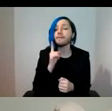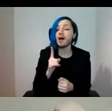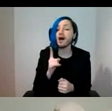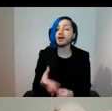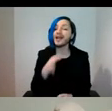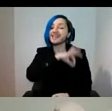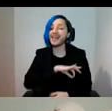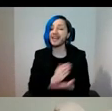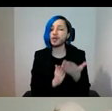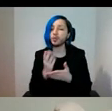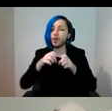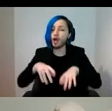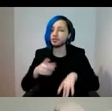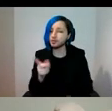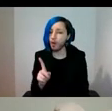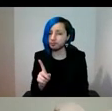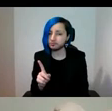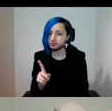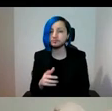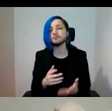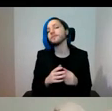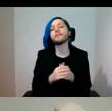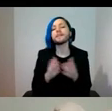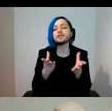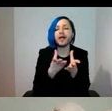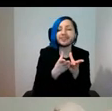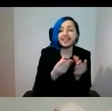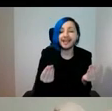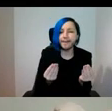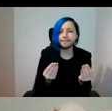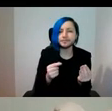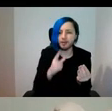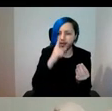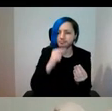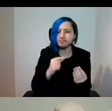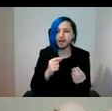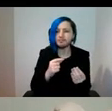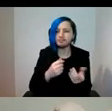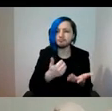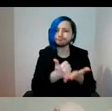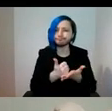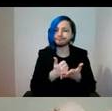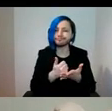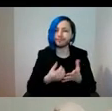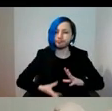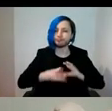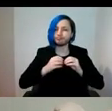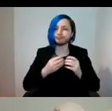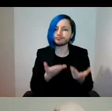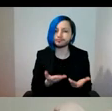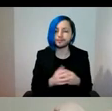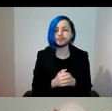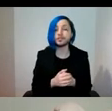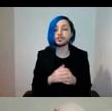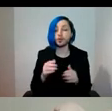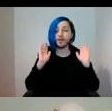through loss? How to make the gaps and the remains productive? So what happens if we shift the